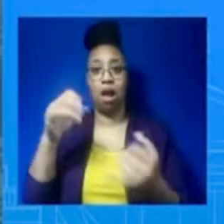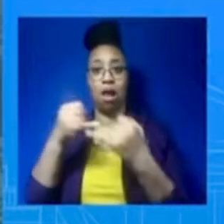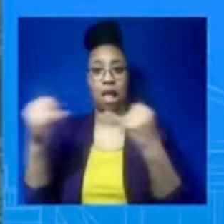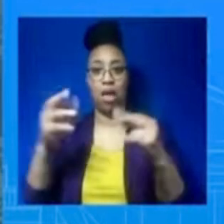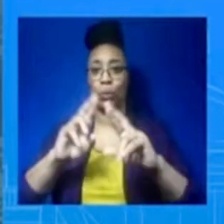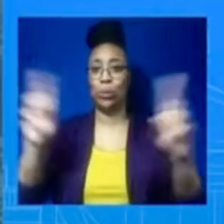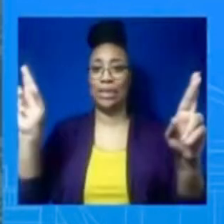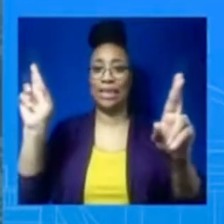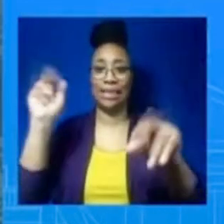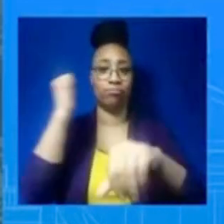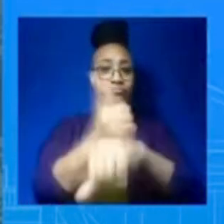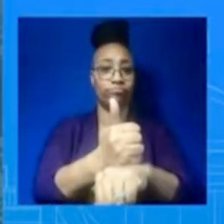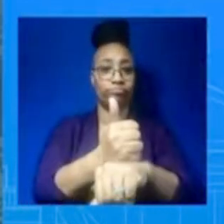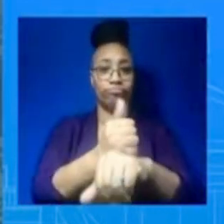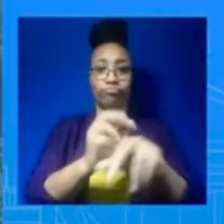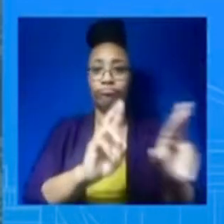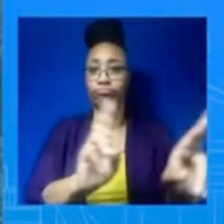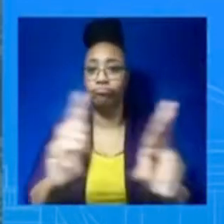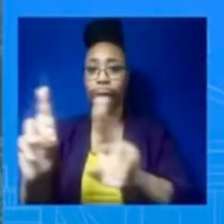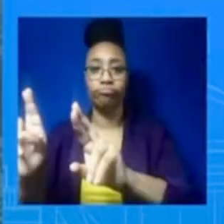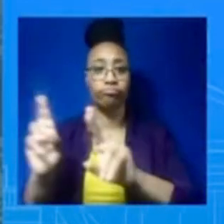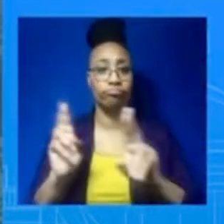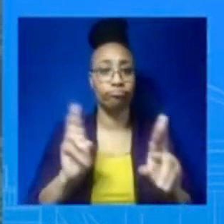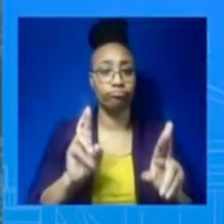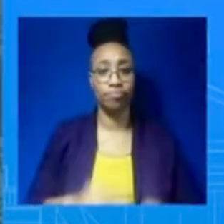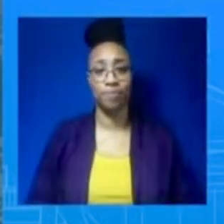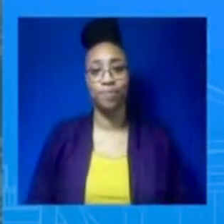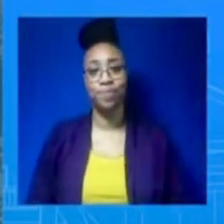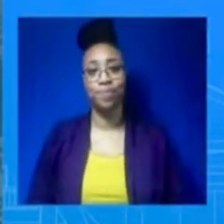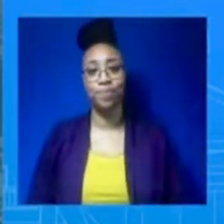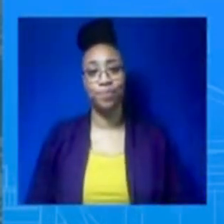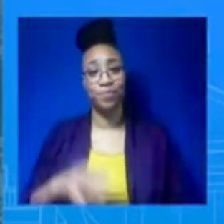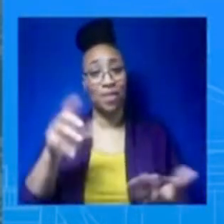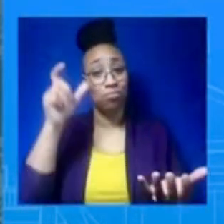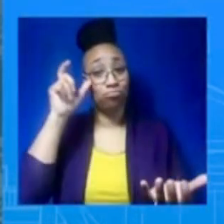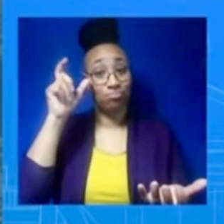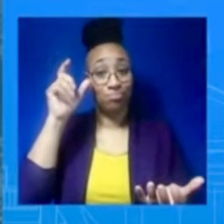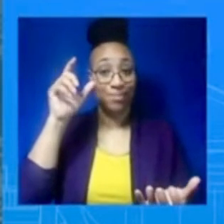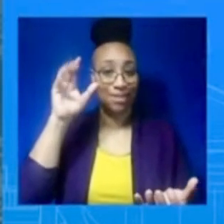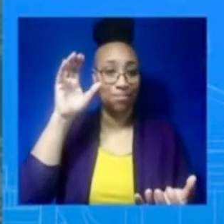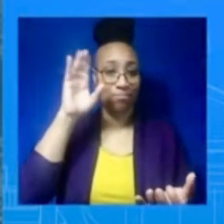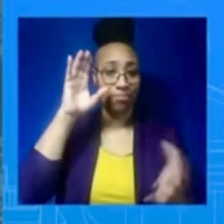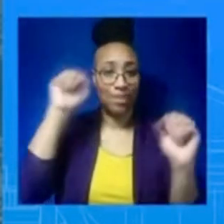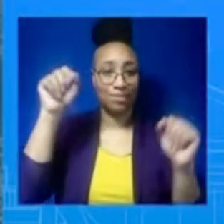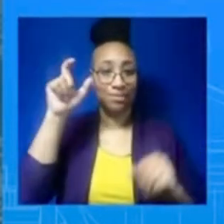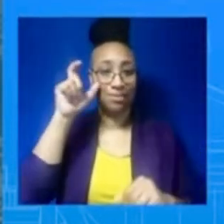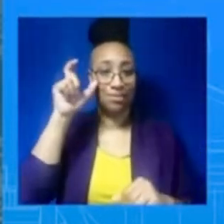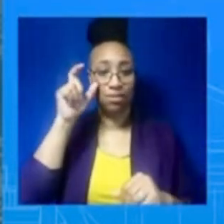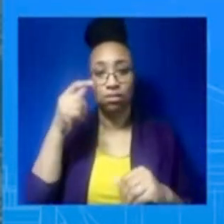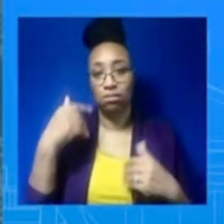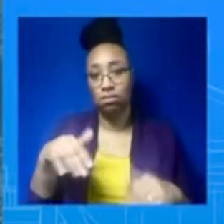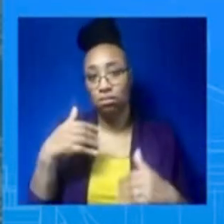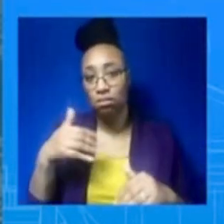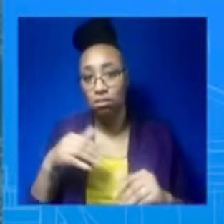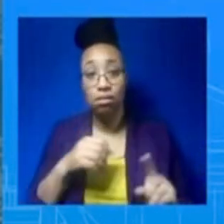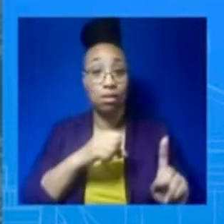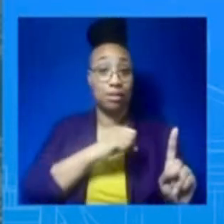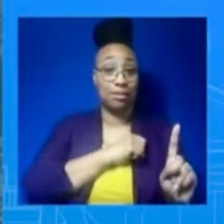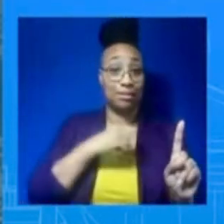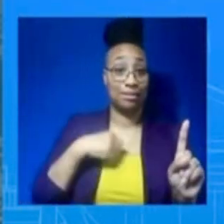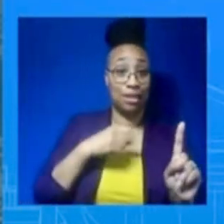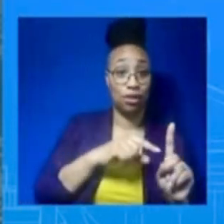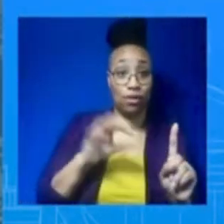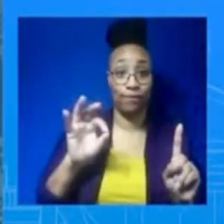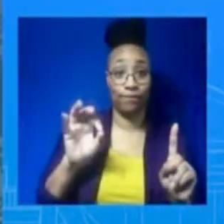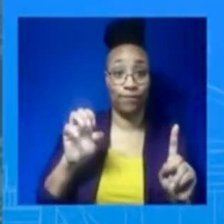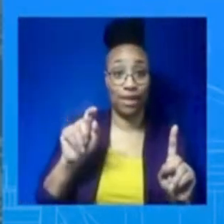thinking about John, Giselle, and their entire Fetterman family today, and they are grateful to